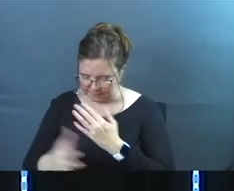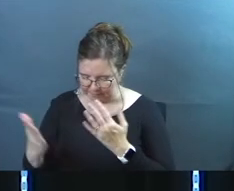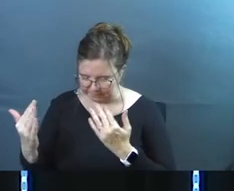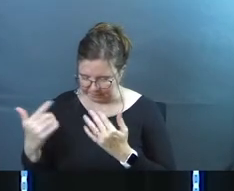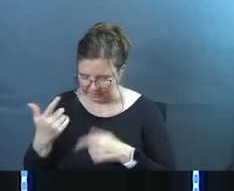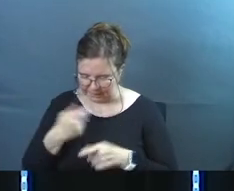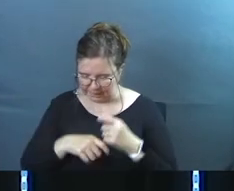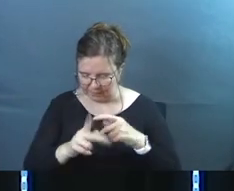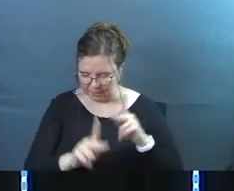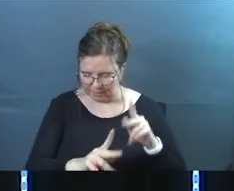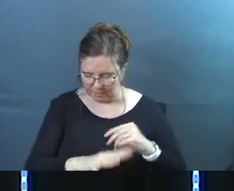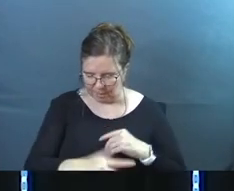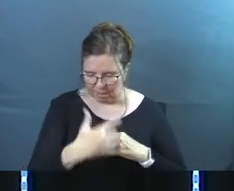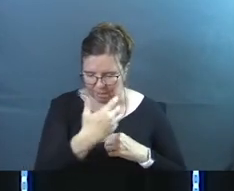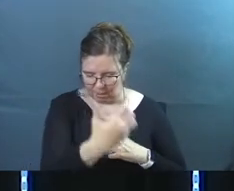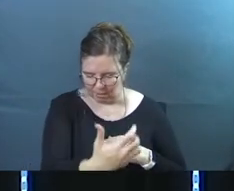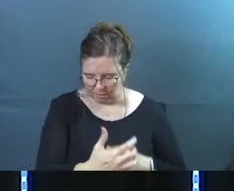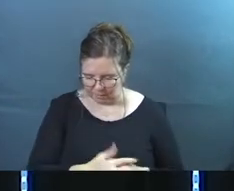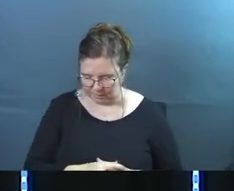instead of your people